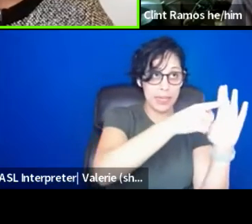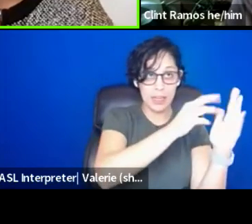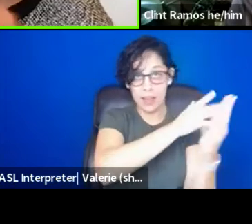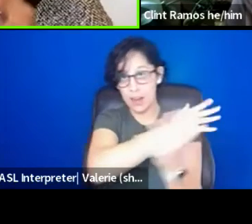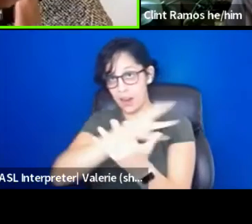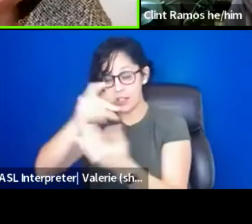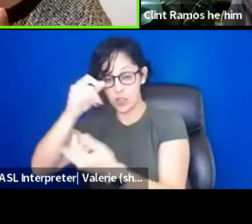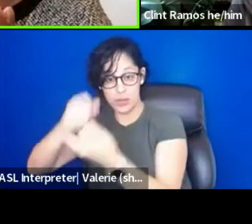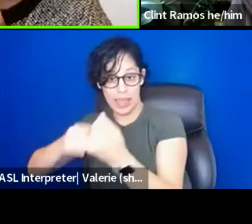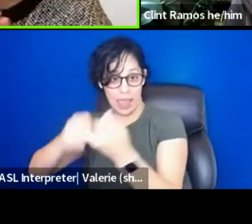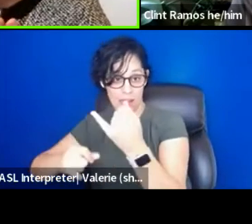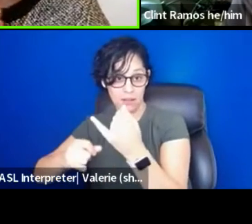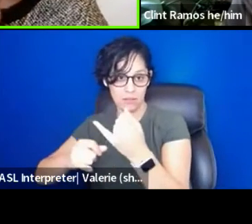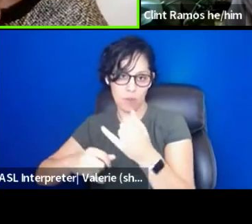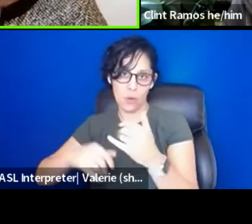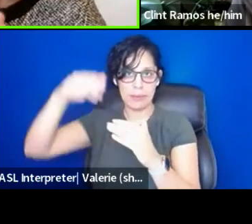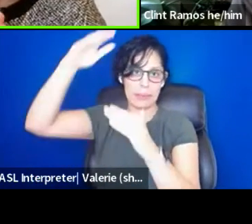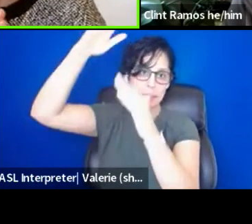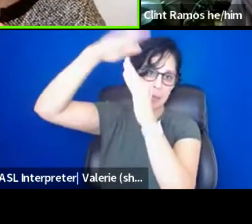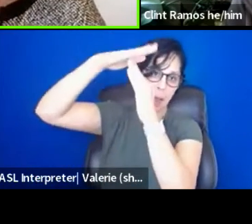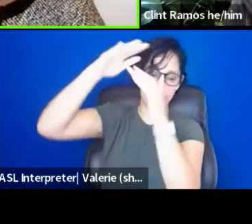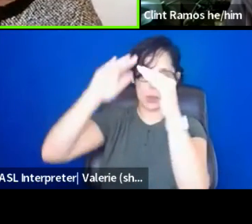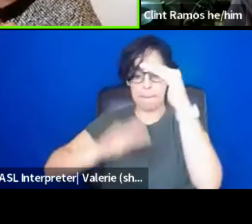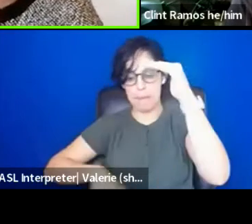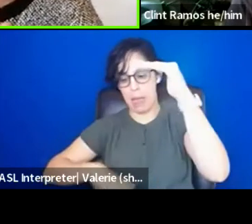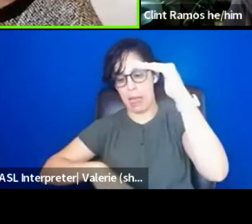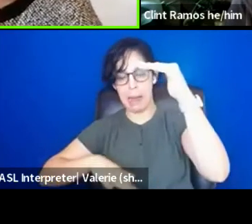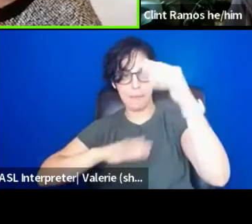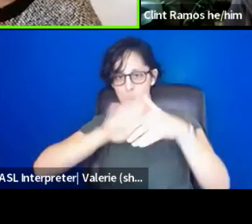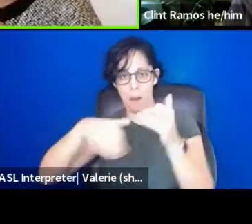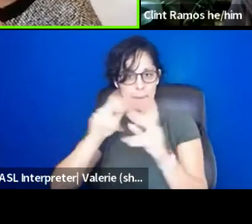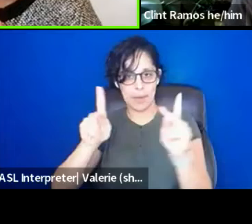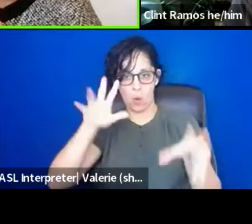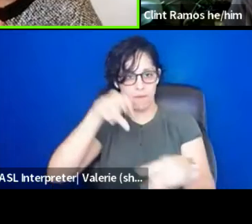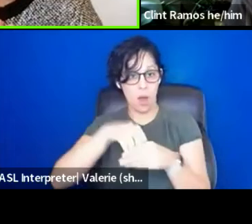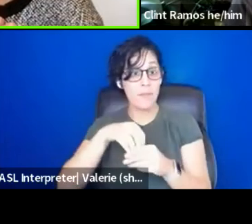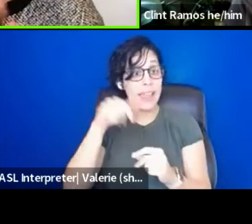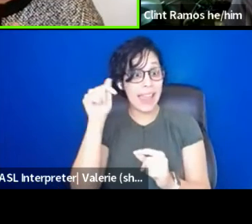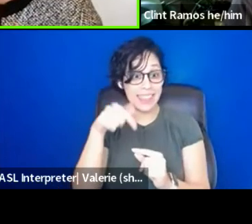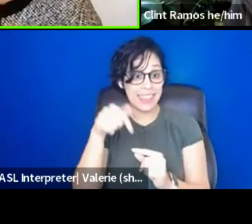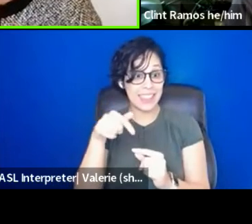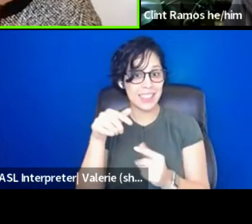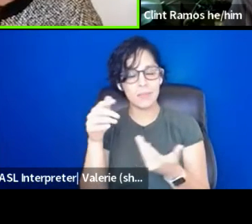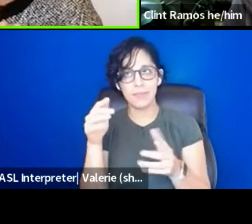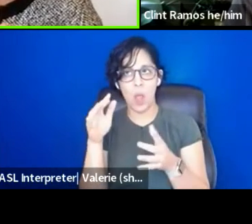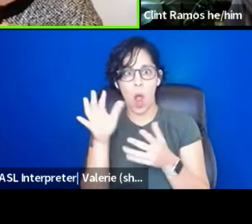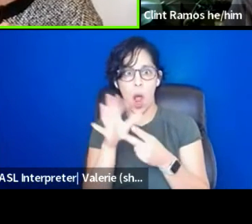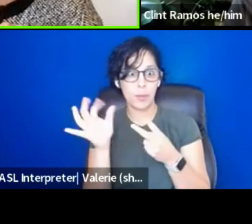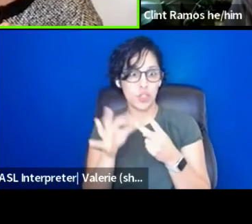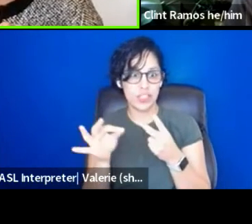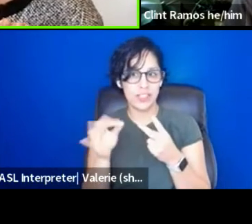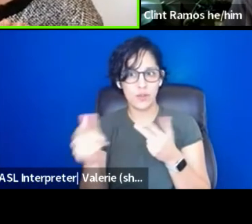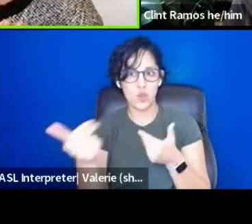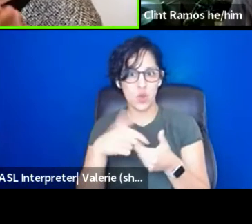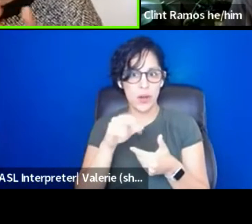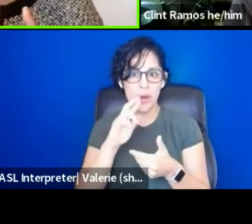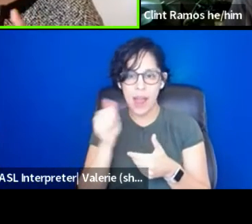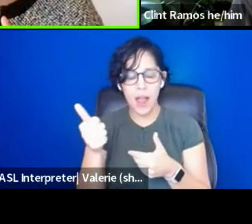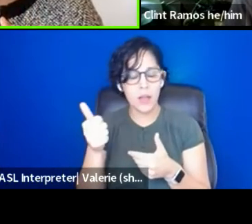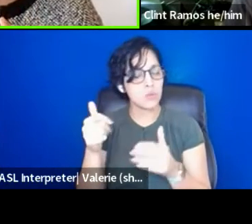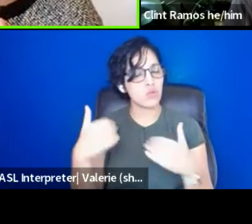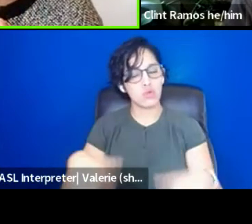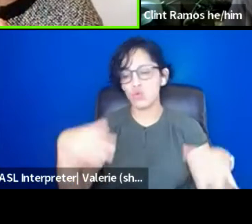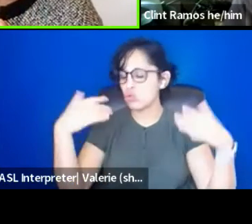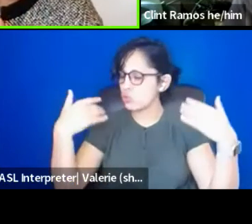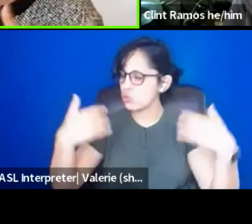And I do think this opt-in option is highly problematic. I think it will, there is